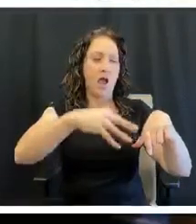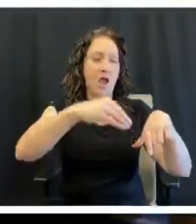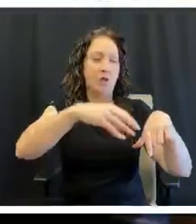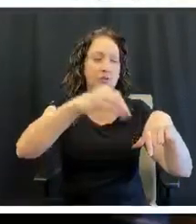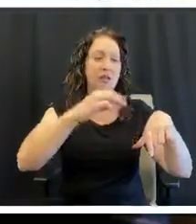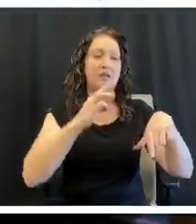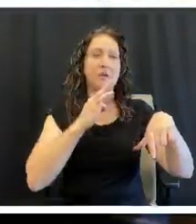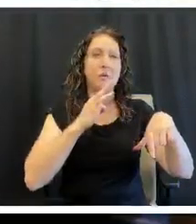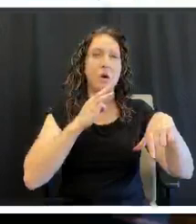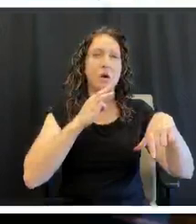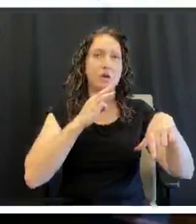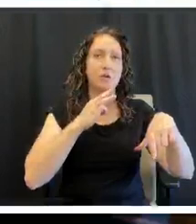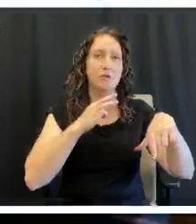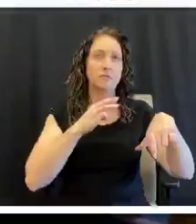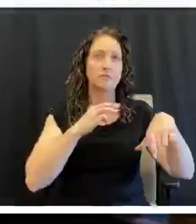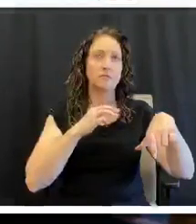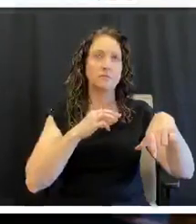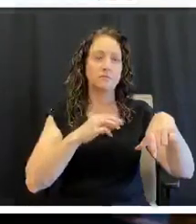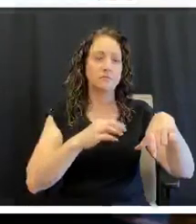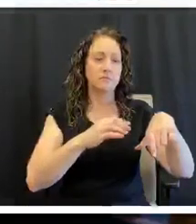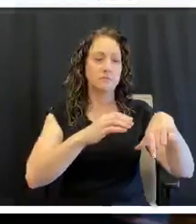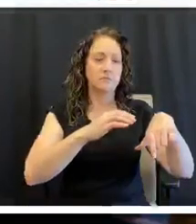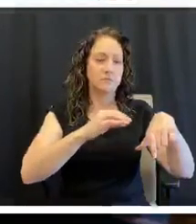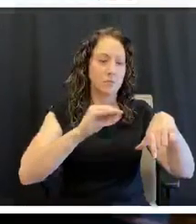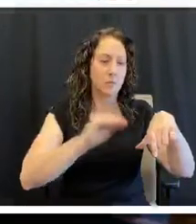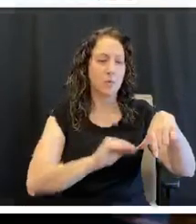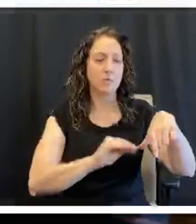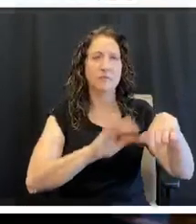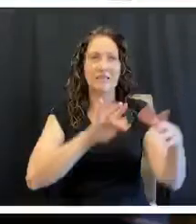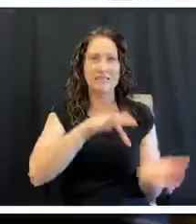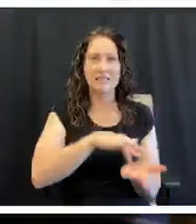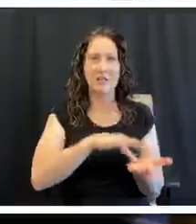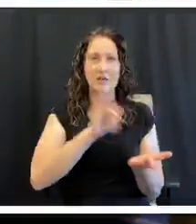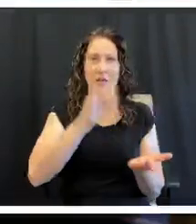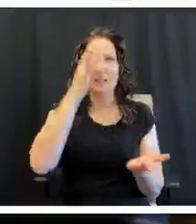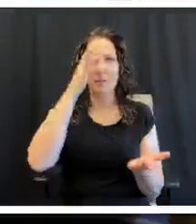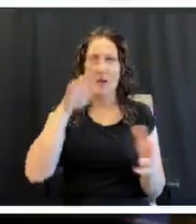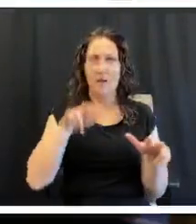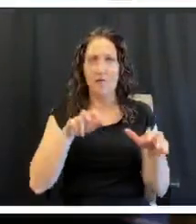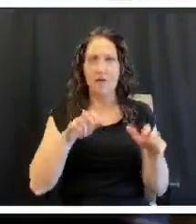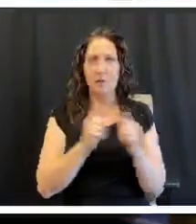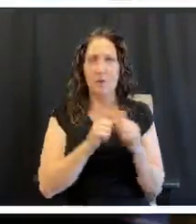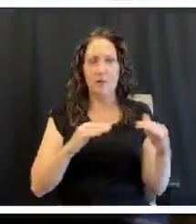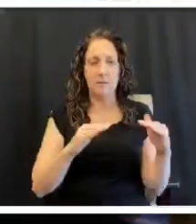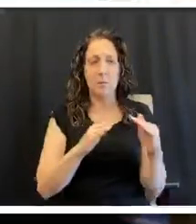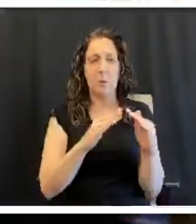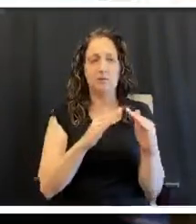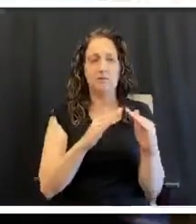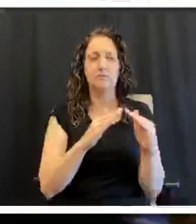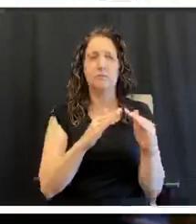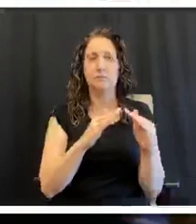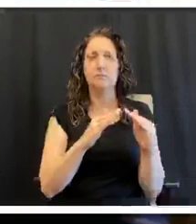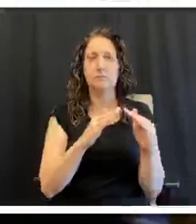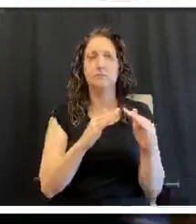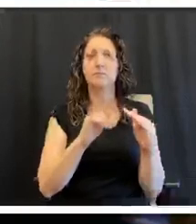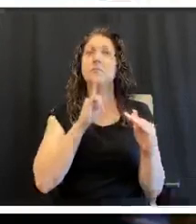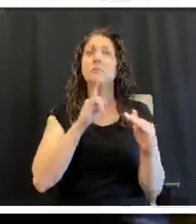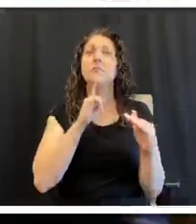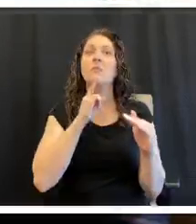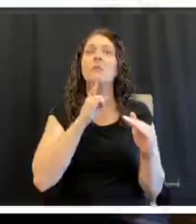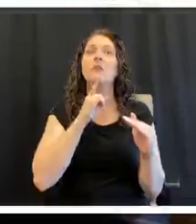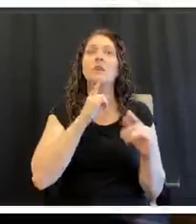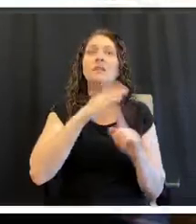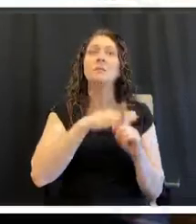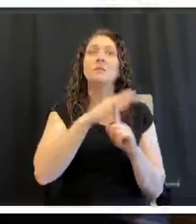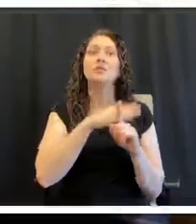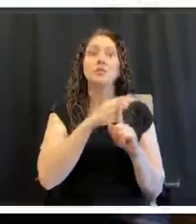as it's liquid to the center. And that's why it freezes in points. And so you want to try and make sure that everything's the same temperature when